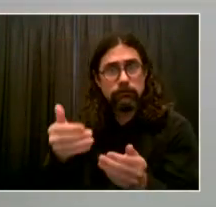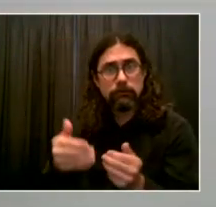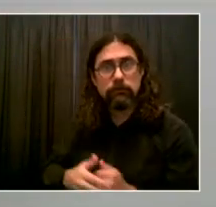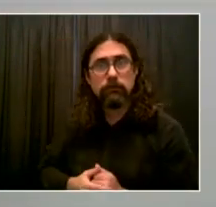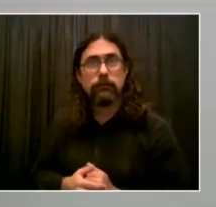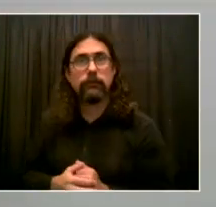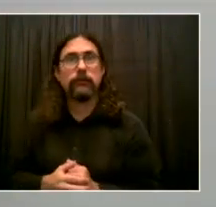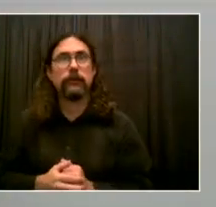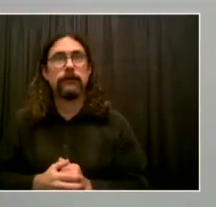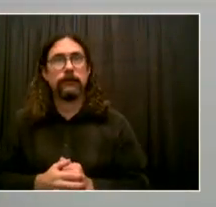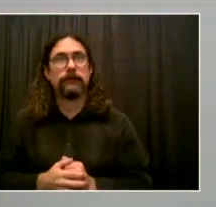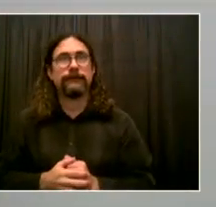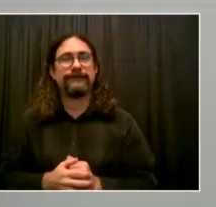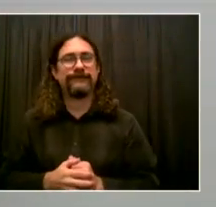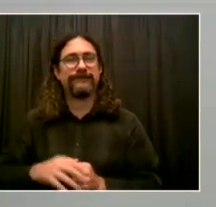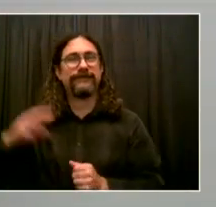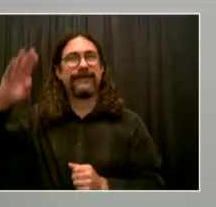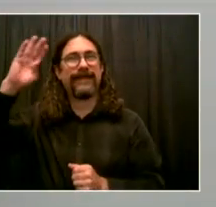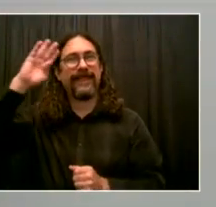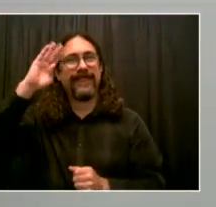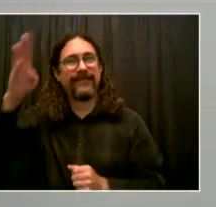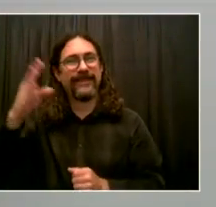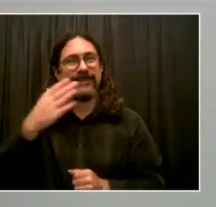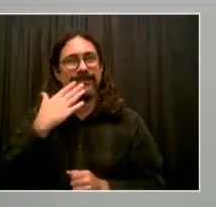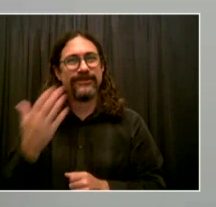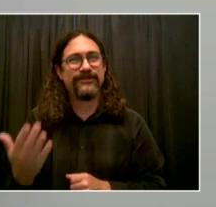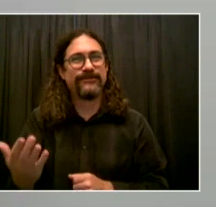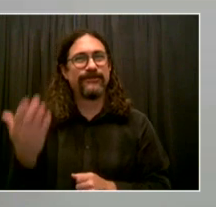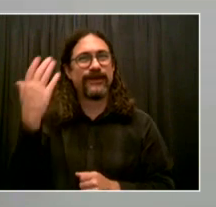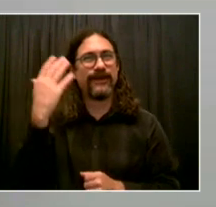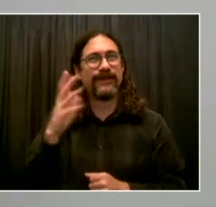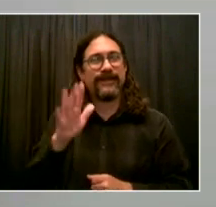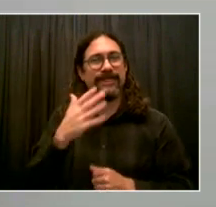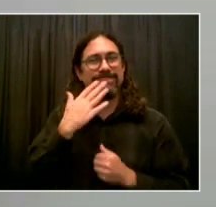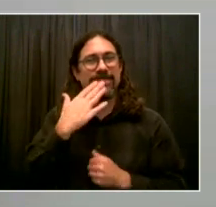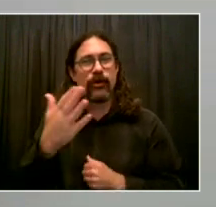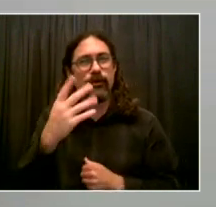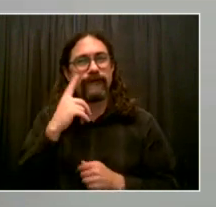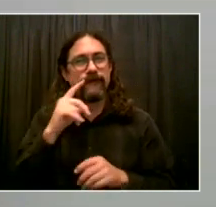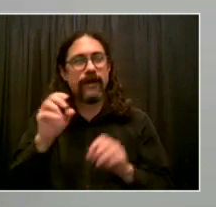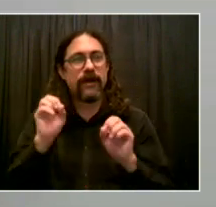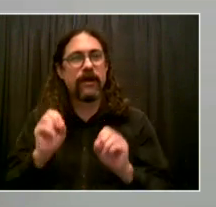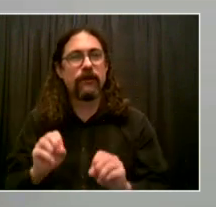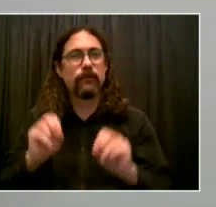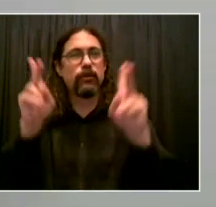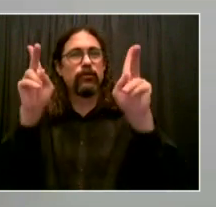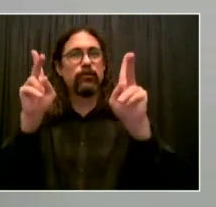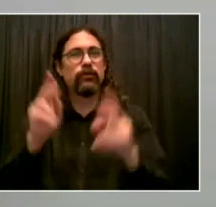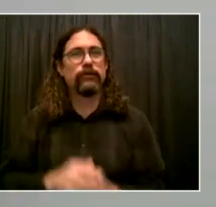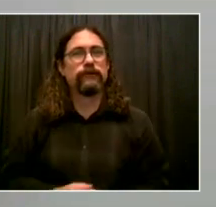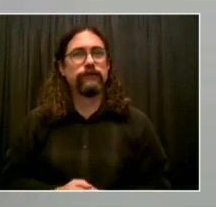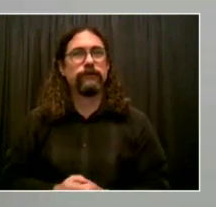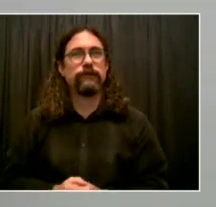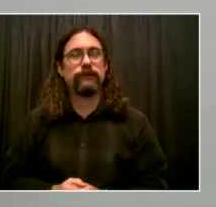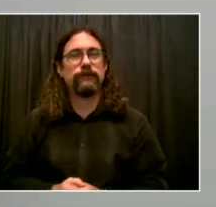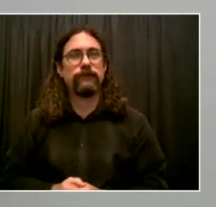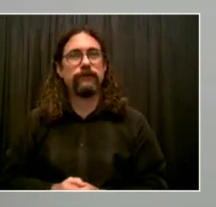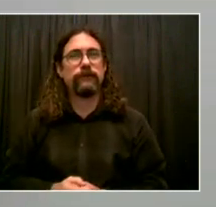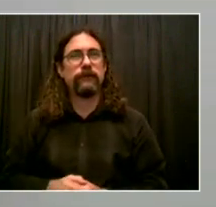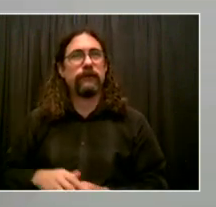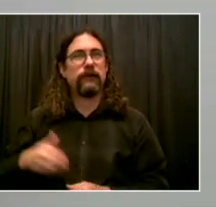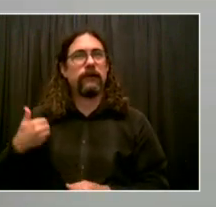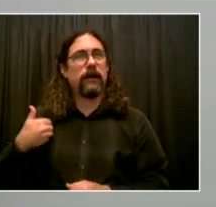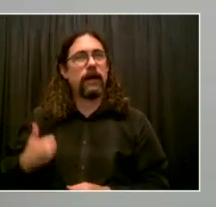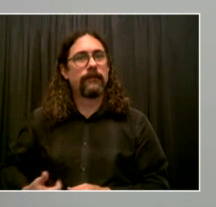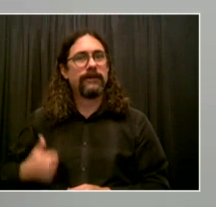present today's press conference. I'm Maisa Alam, a community health worker based at New York